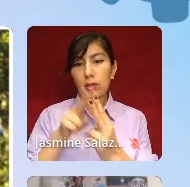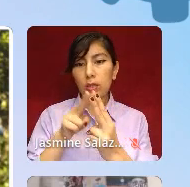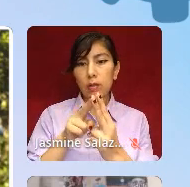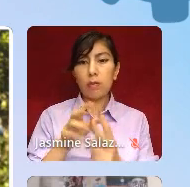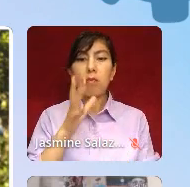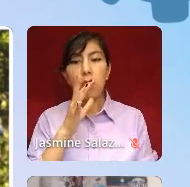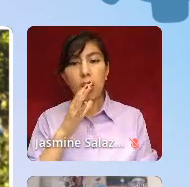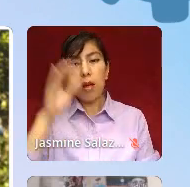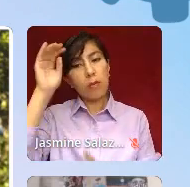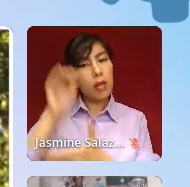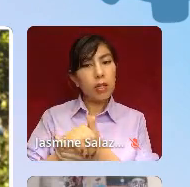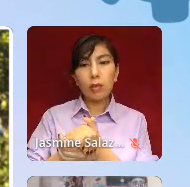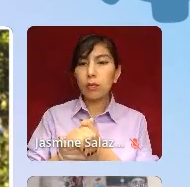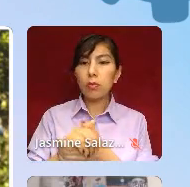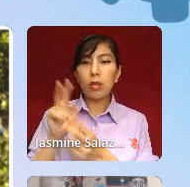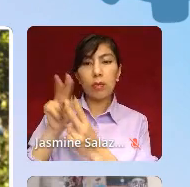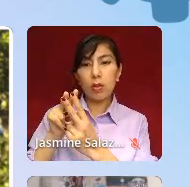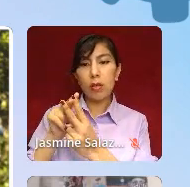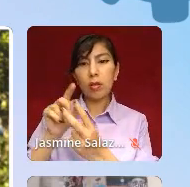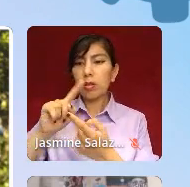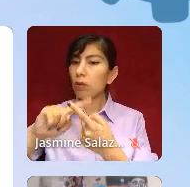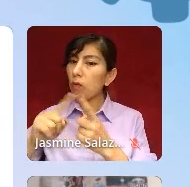my peers, my therapist, and my friends.